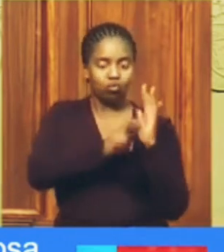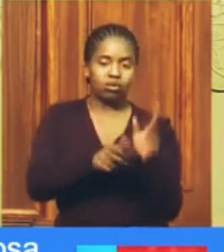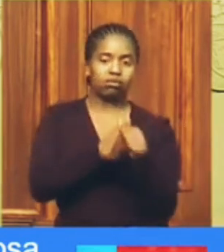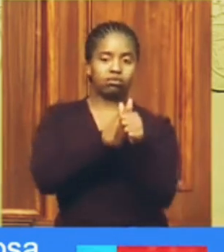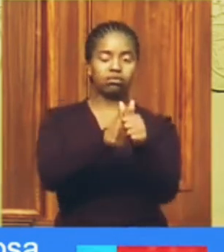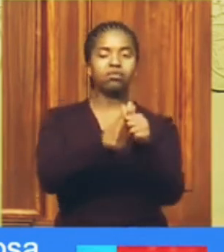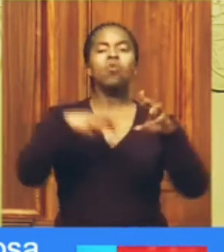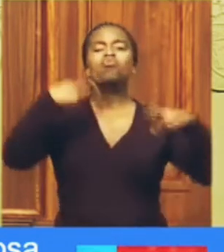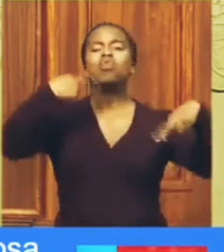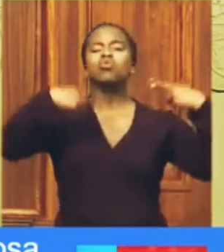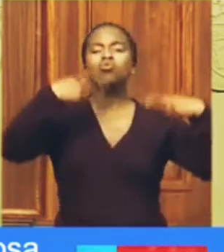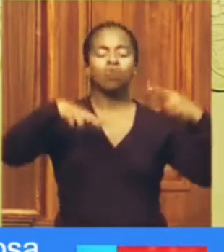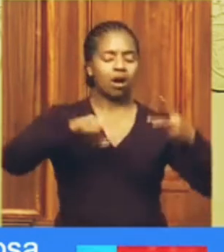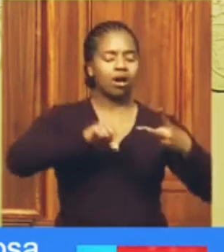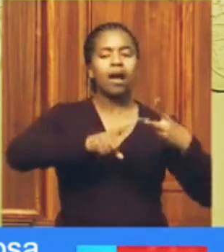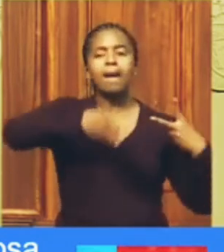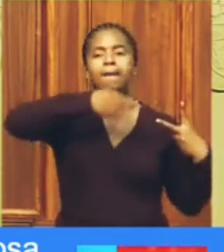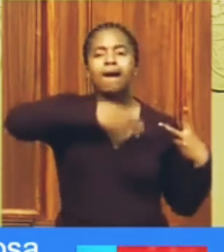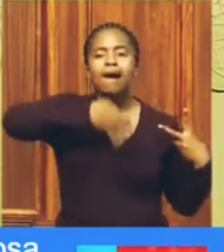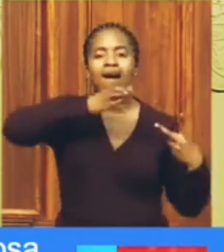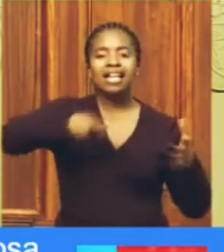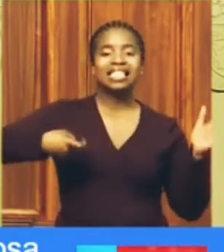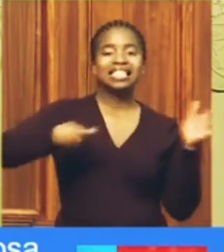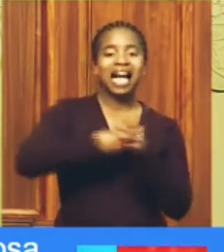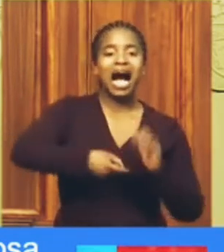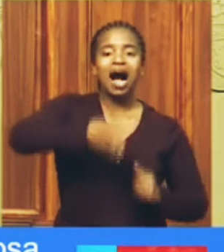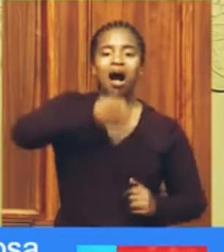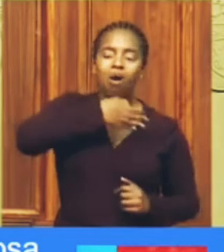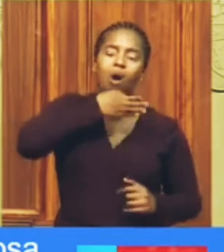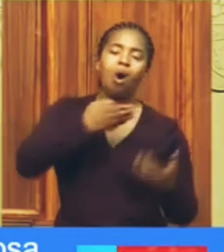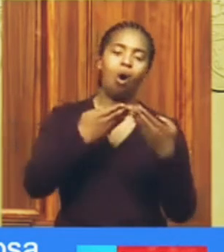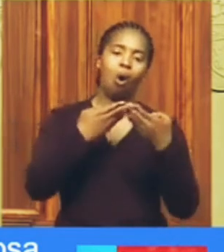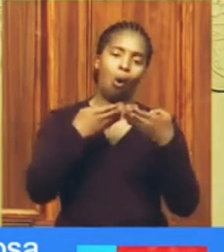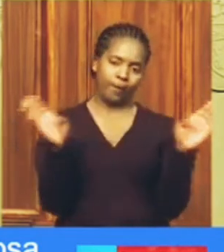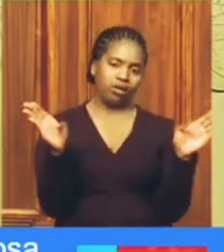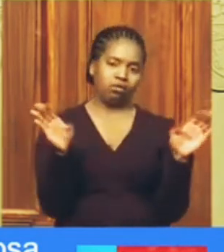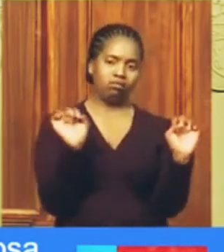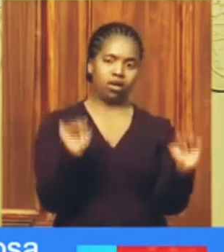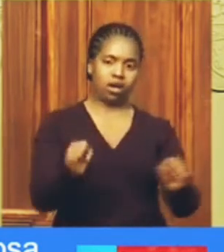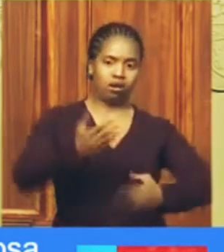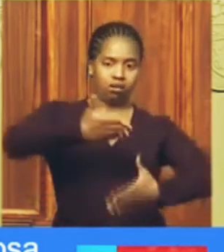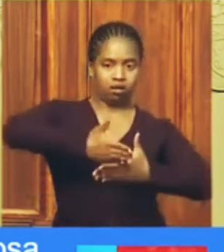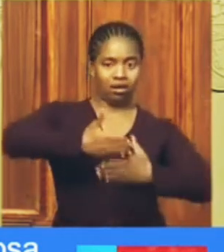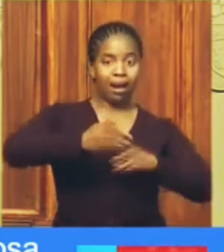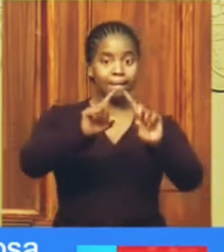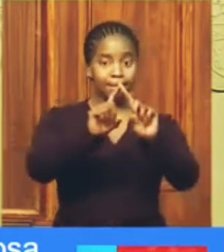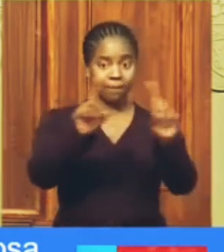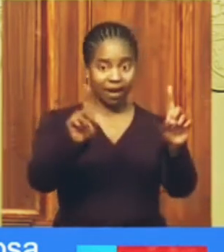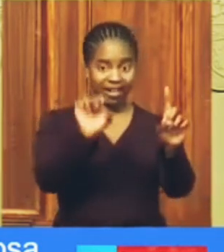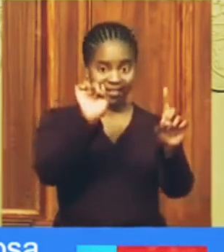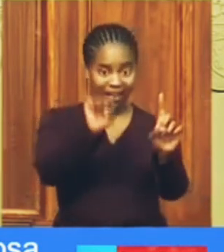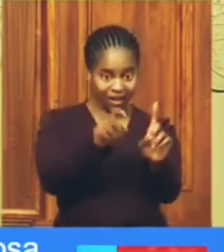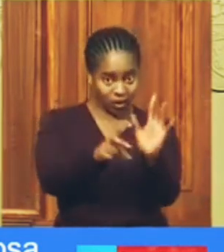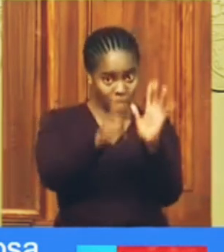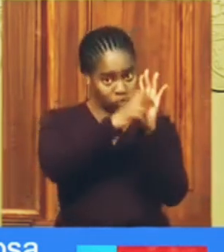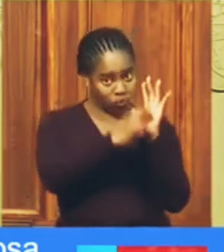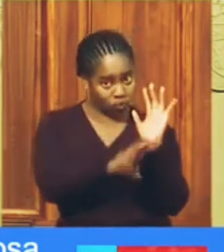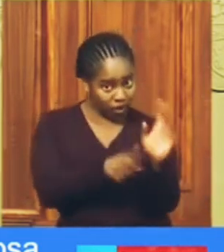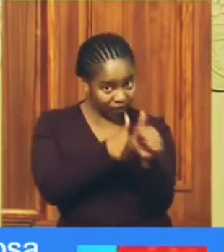Restaurants, bars and taverns will be permitted to operate according to approved protocols